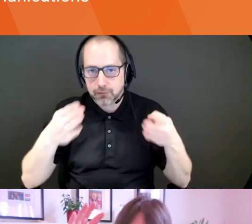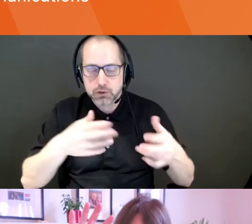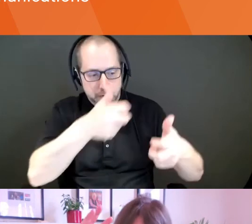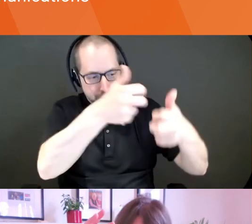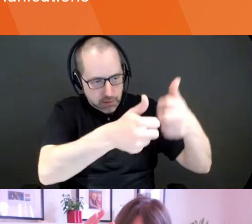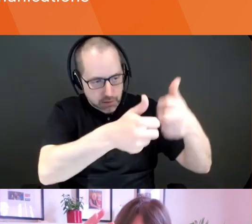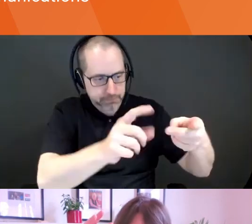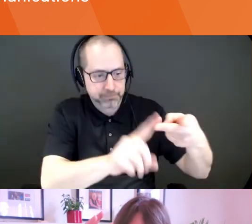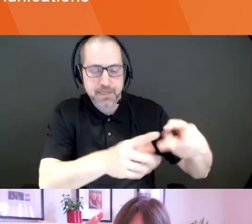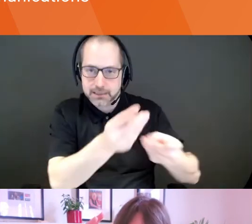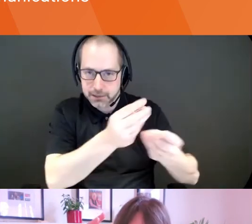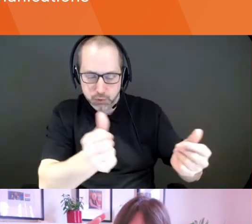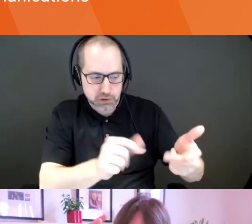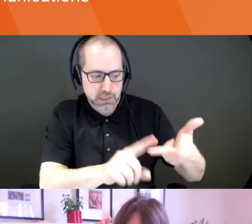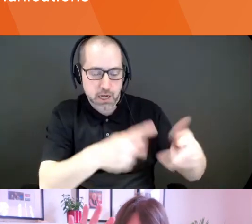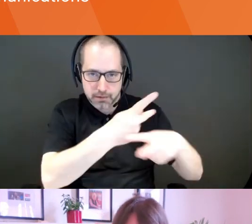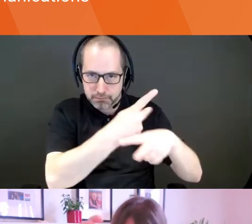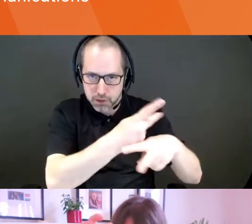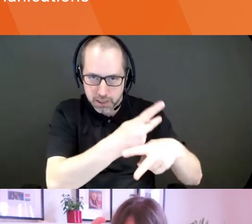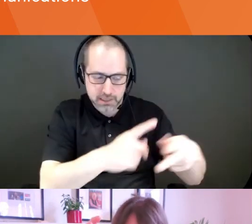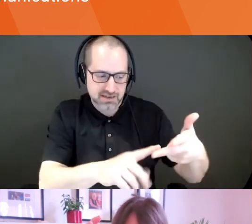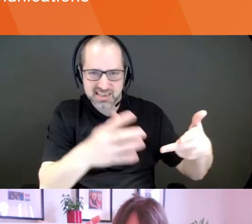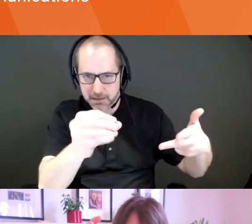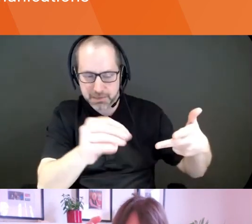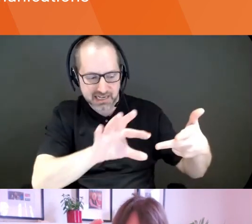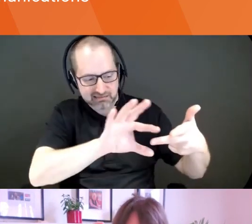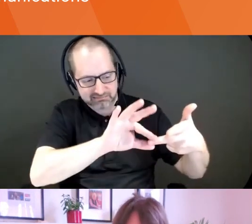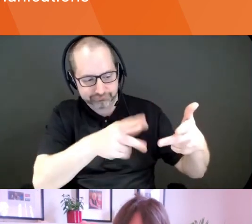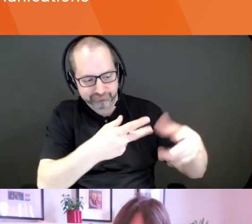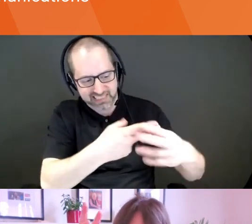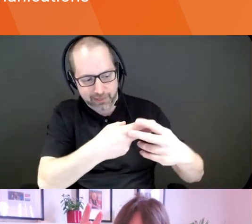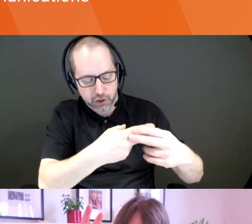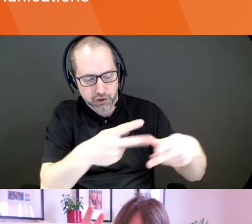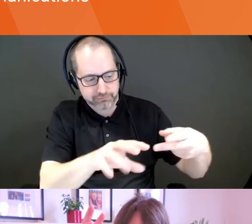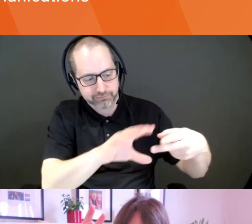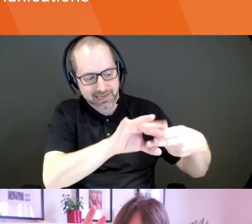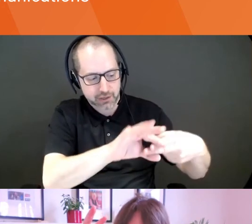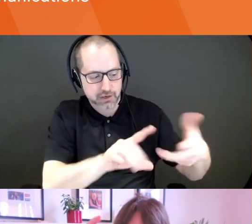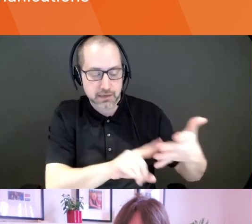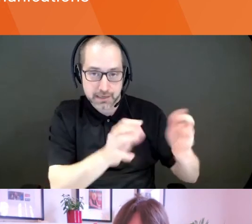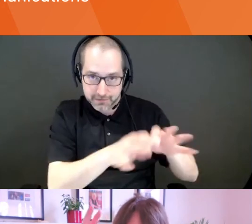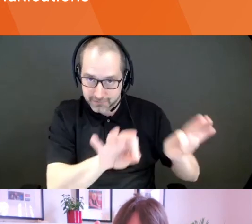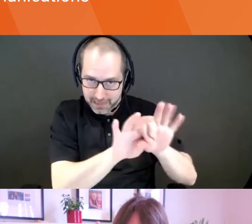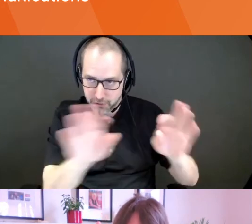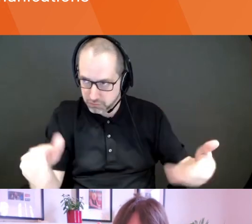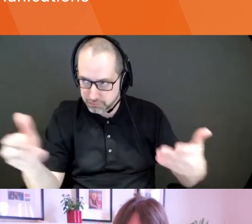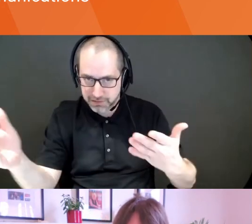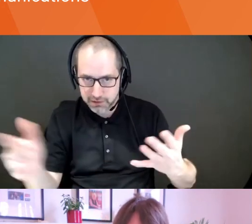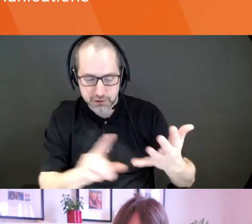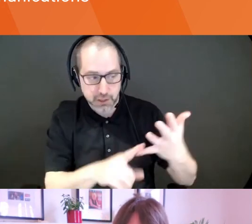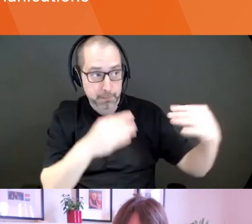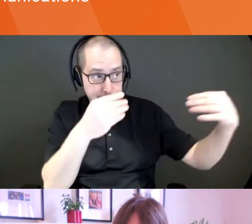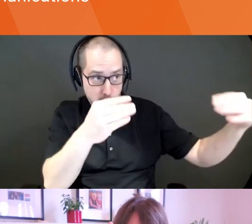solution product company. Uh, and you got some value prop in there to market revenue